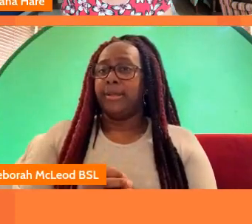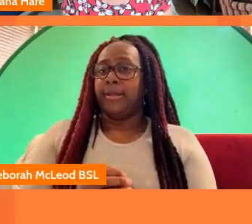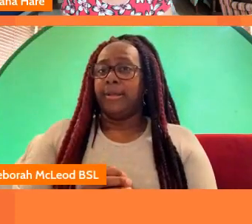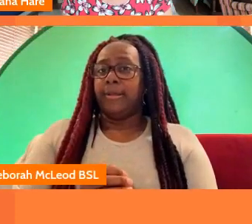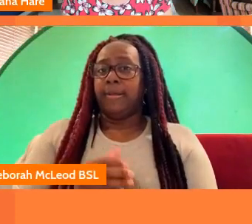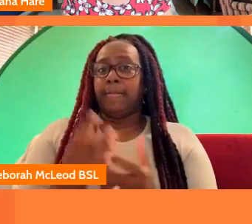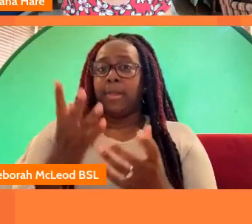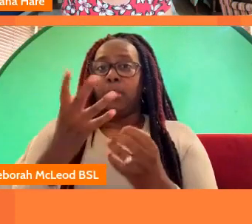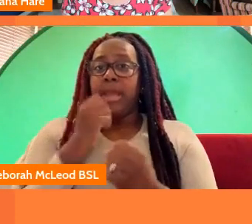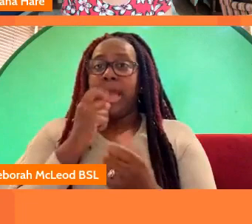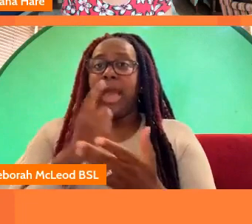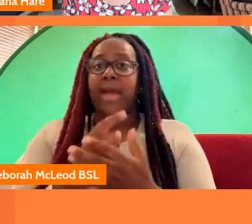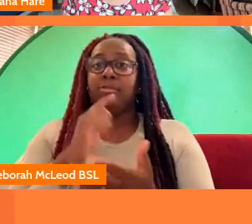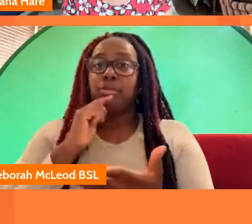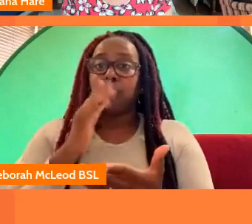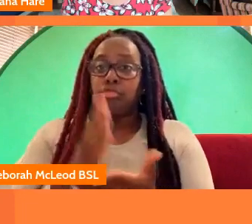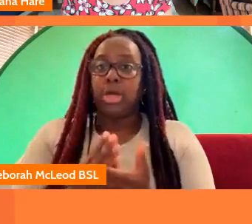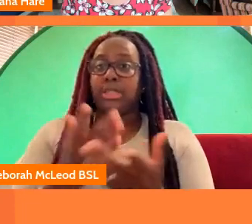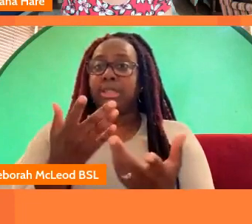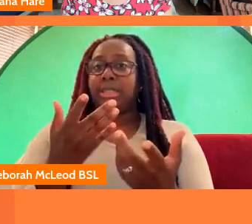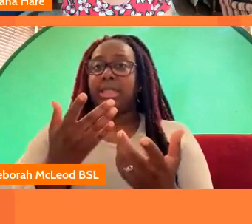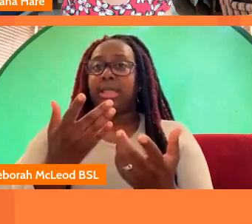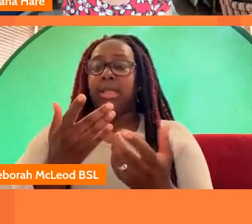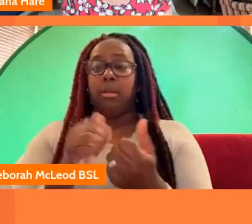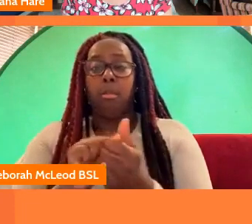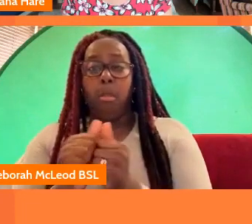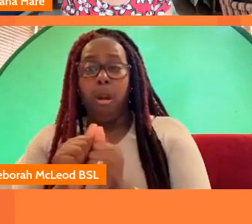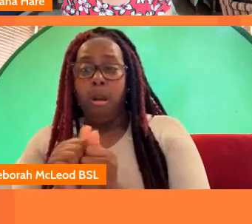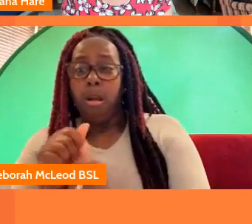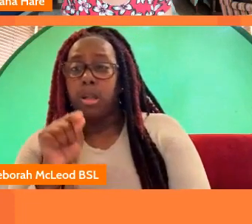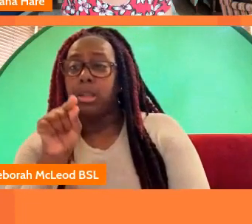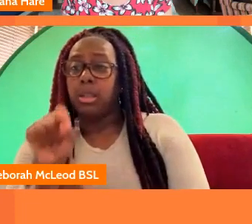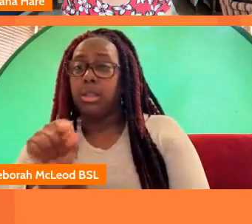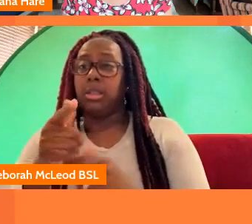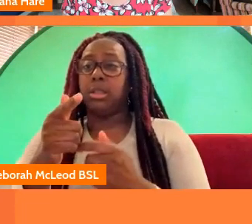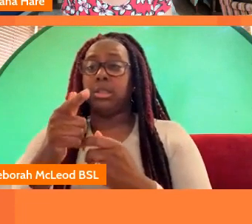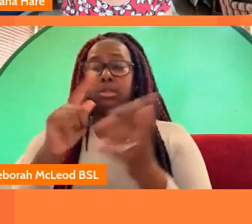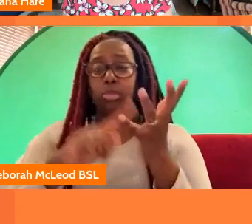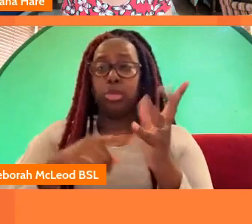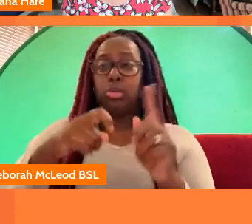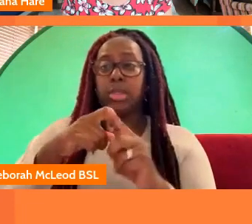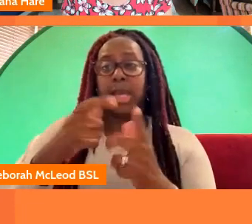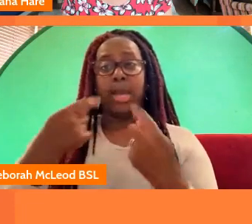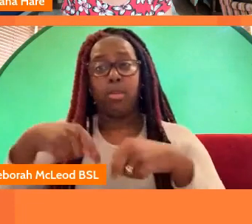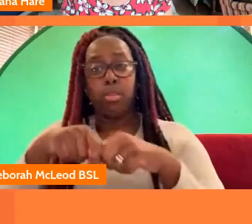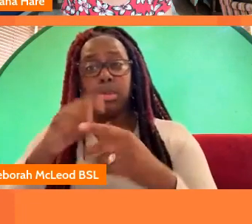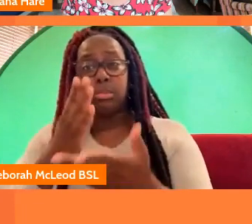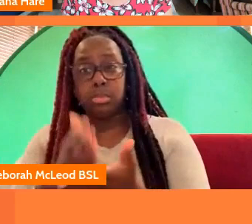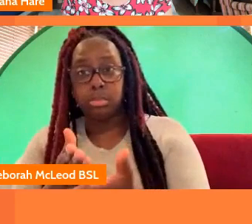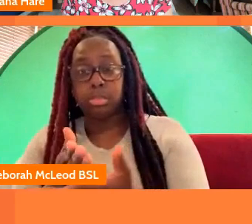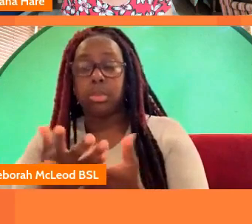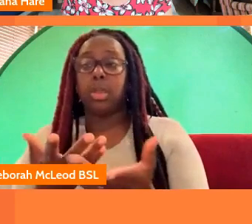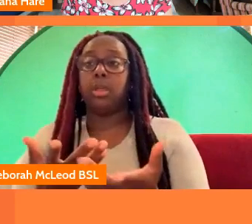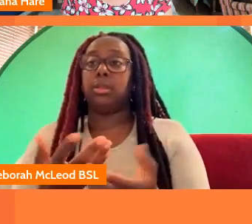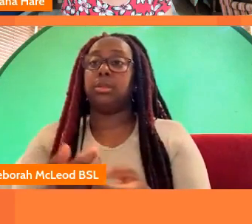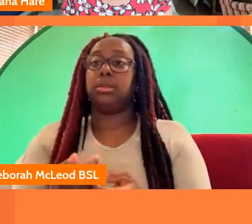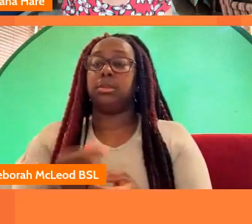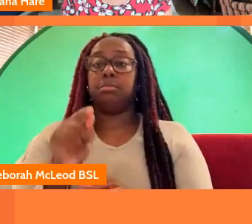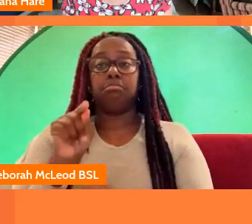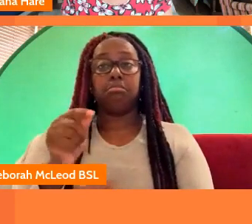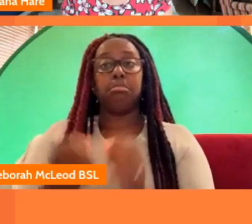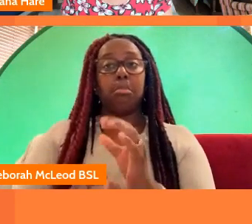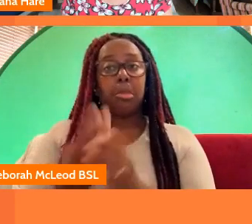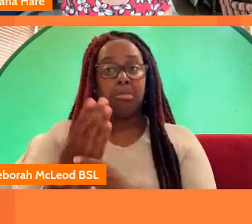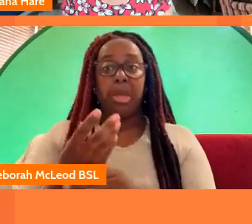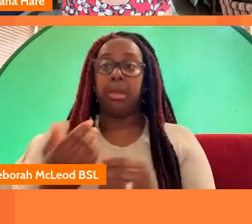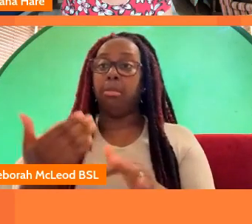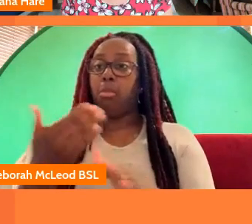partners in lots of parts of the uk who know what we're looking for who we trust um and so that they can develop and work